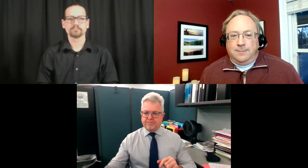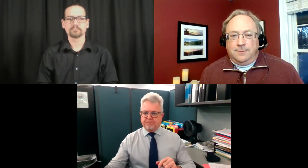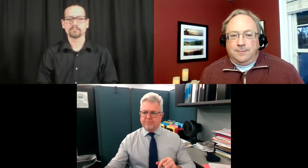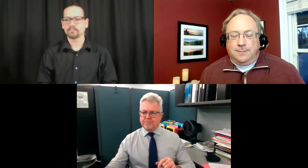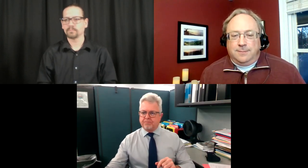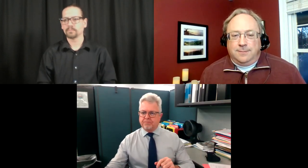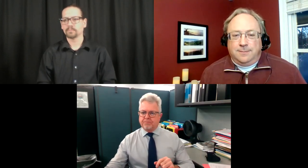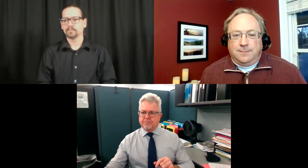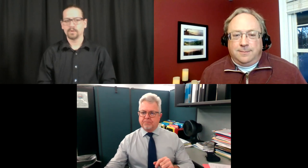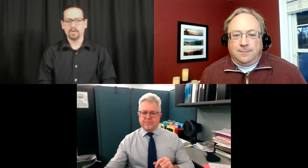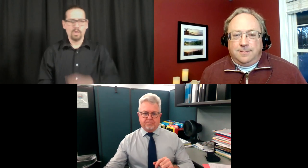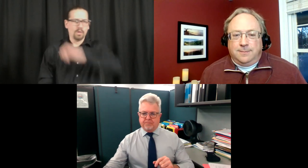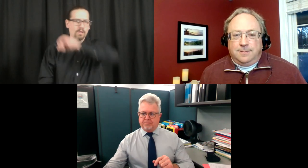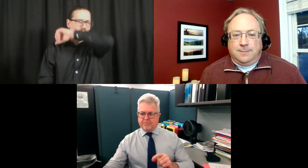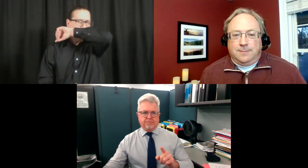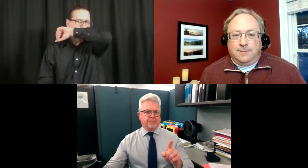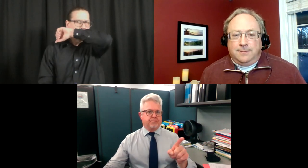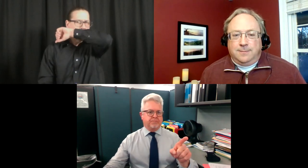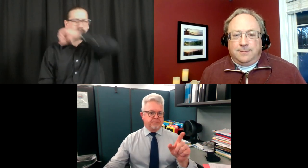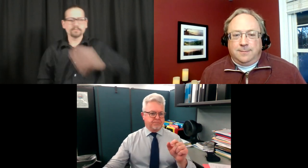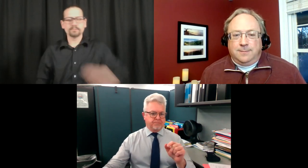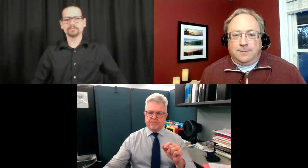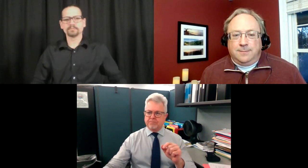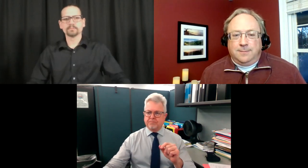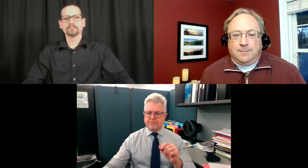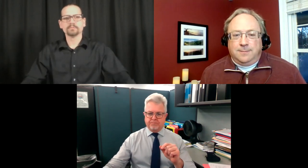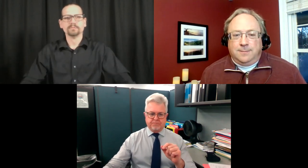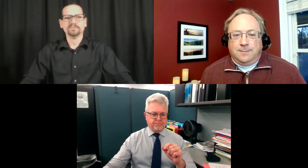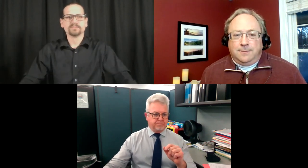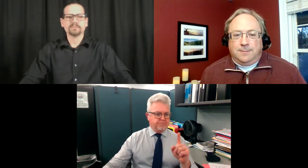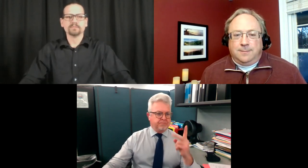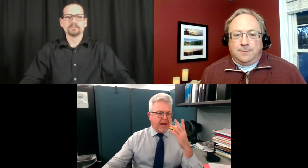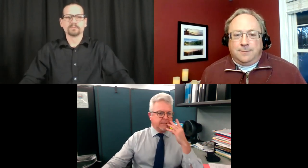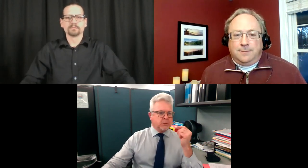Okay, go ahead and open up your camera, Deborah, and ask your question.